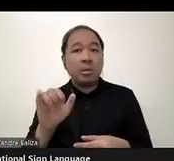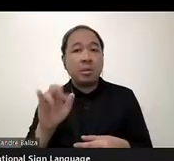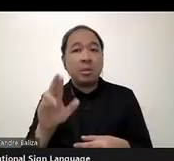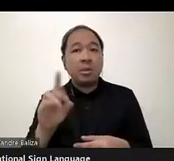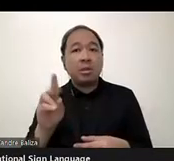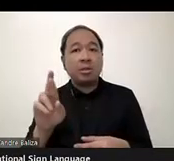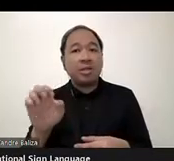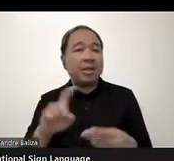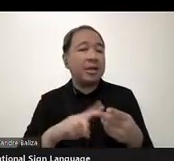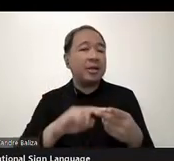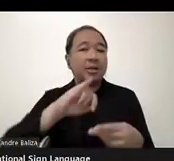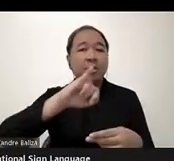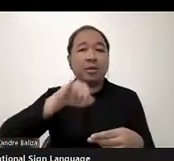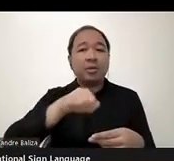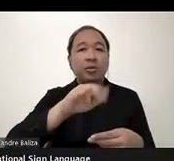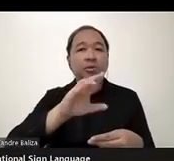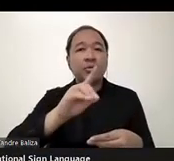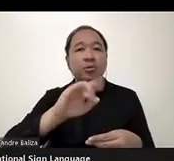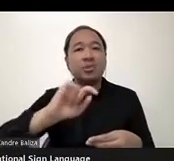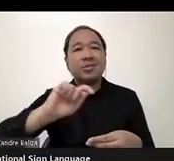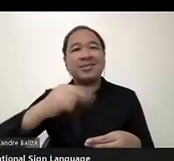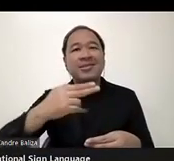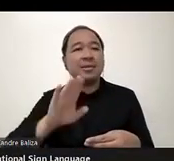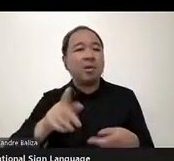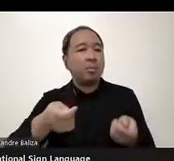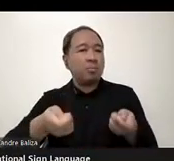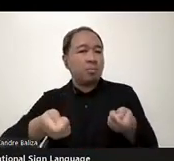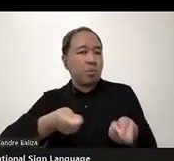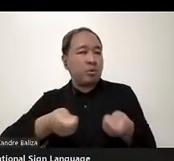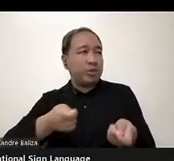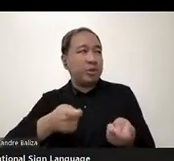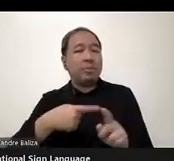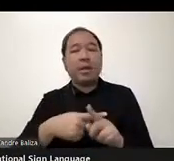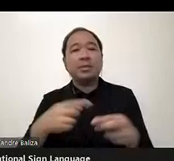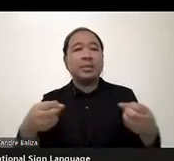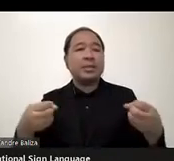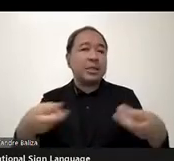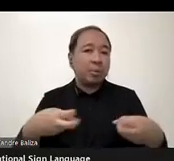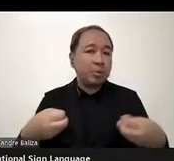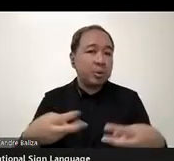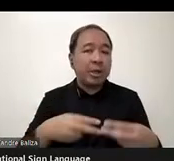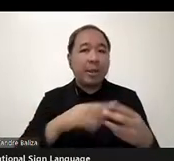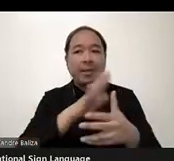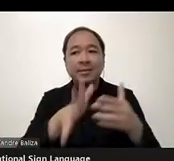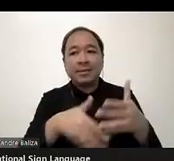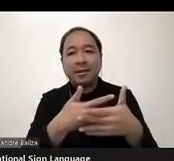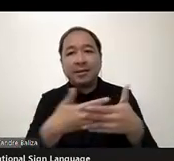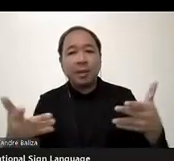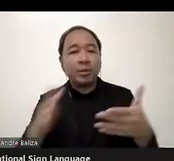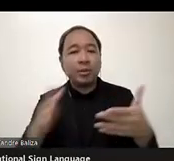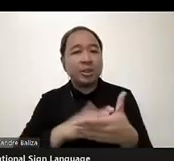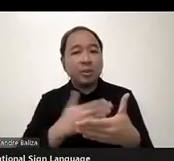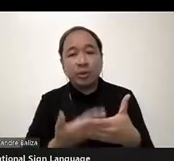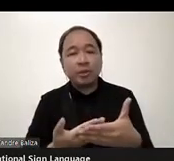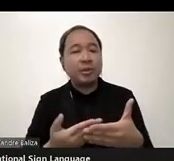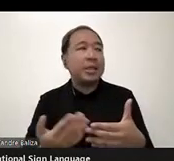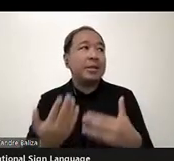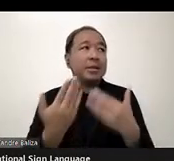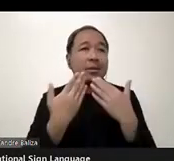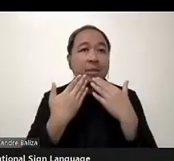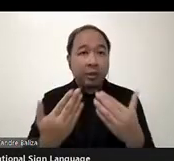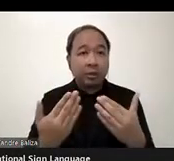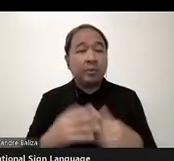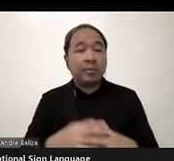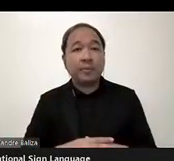moderation, and, of course, the captioning services, the sign language interpreters. Uh, thank you very much, and